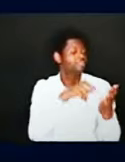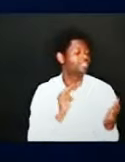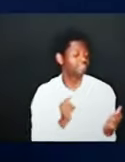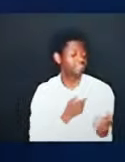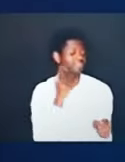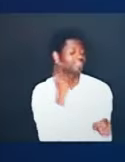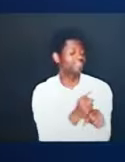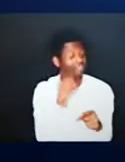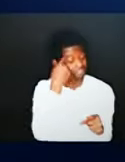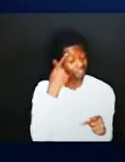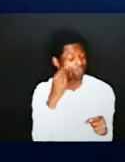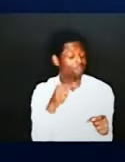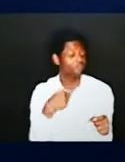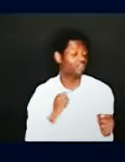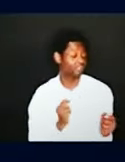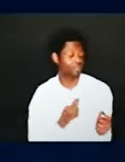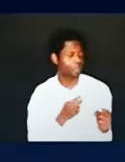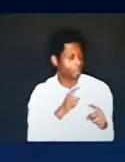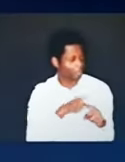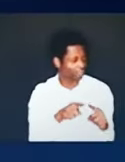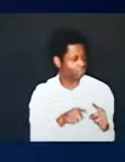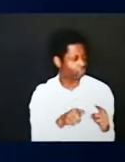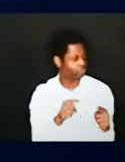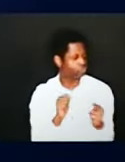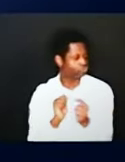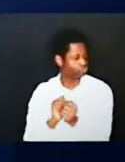us he also identified with us